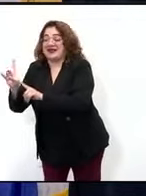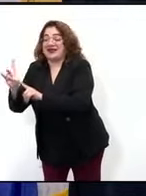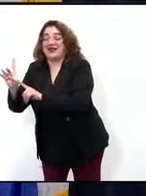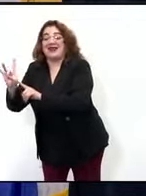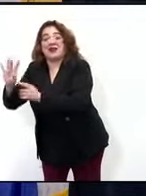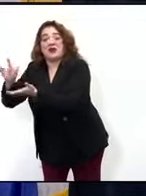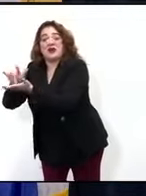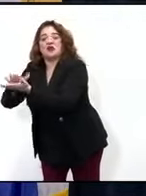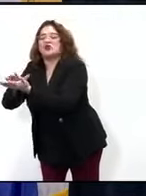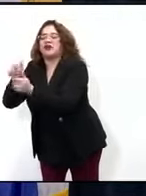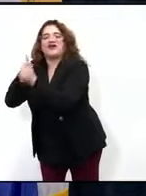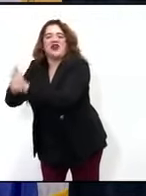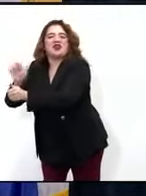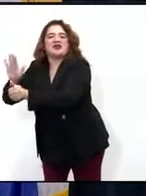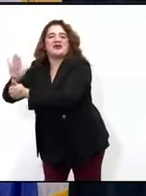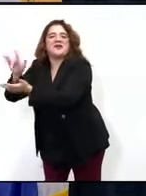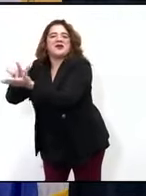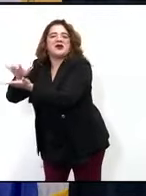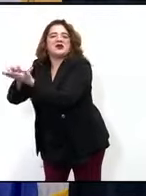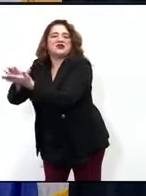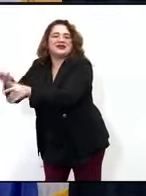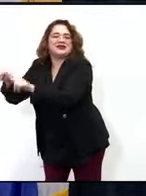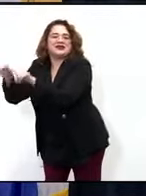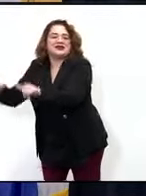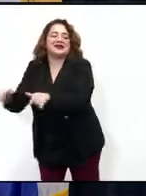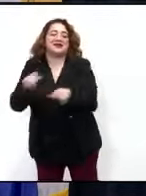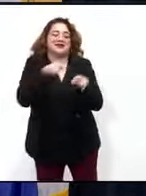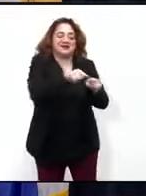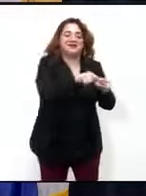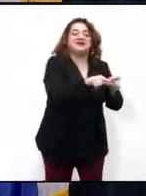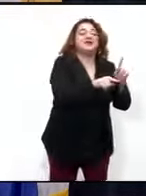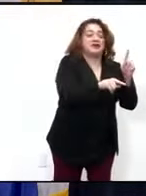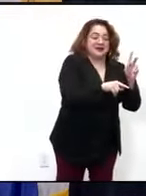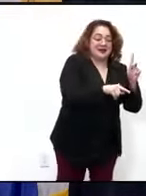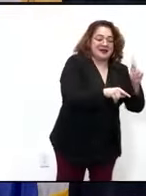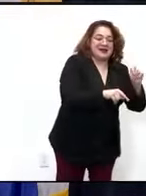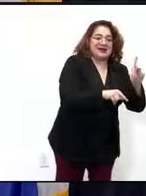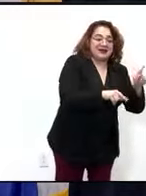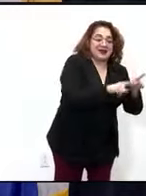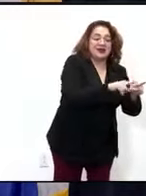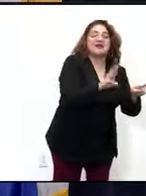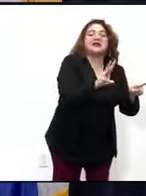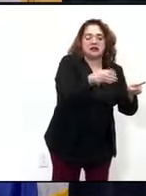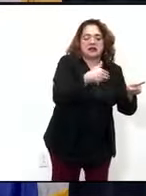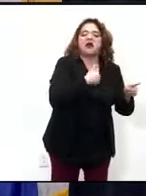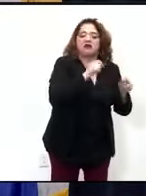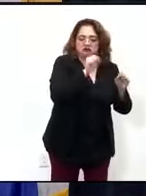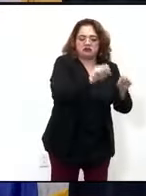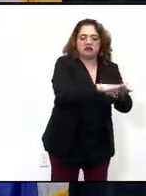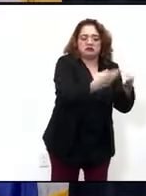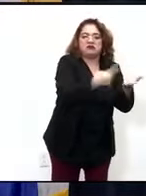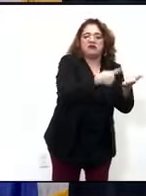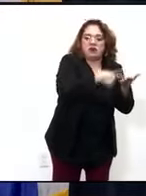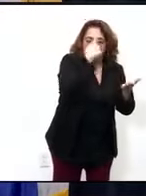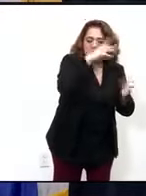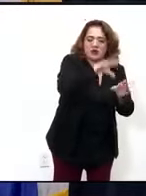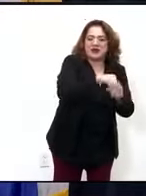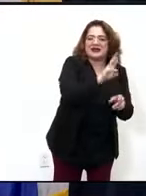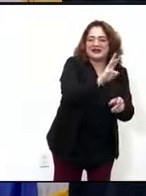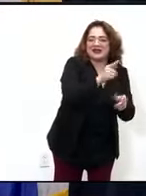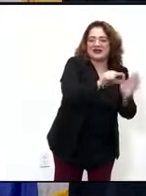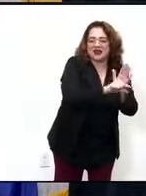school and high school students come back. And lastly we have a plan for COVID testing of both staff and students.